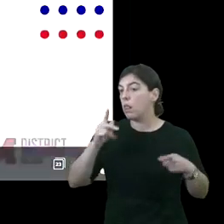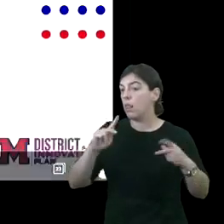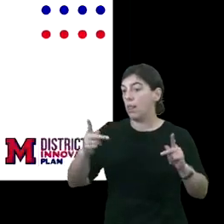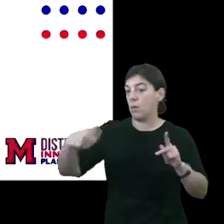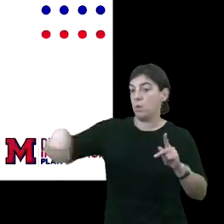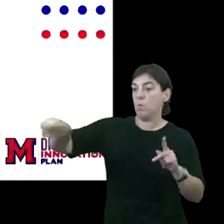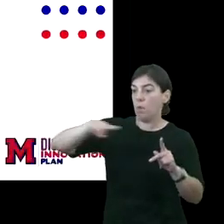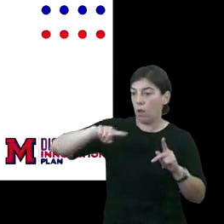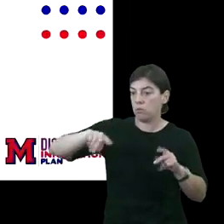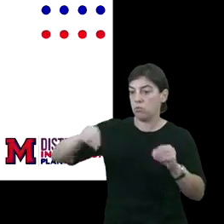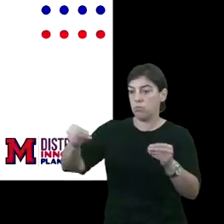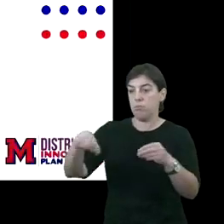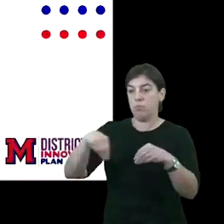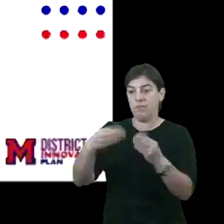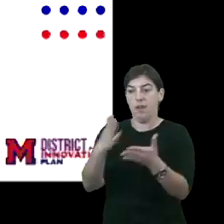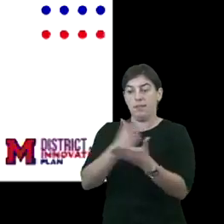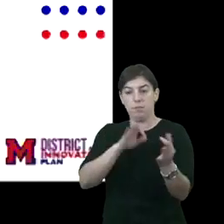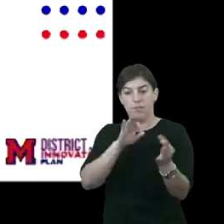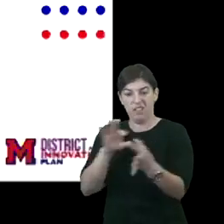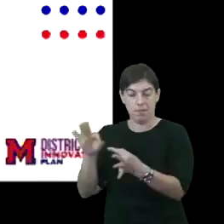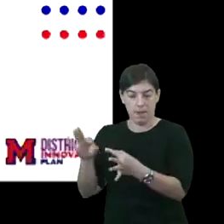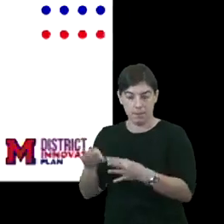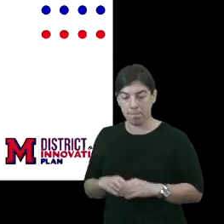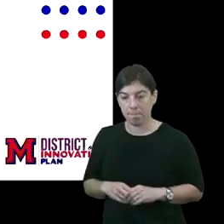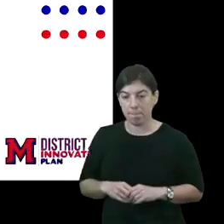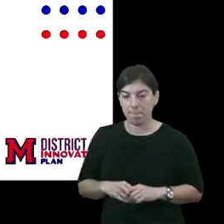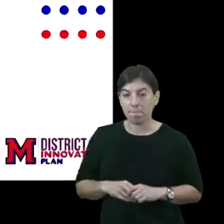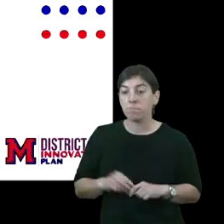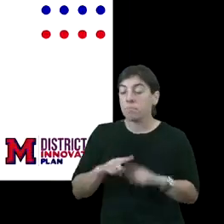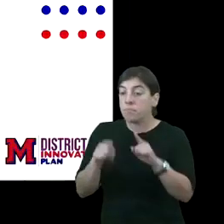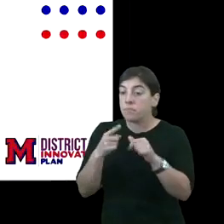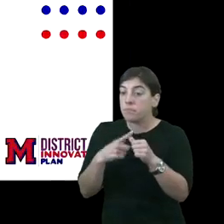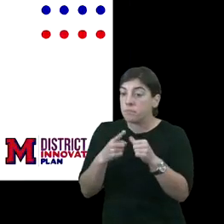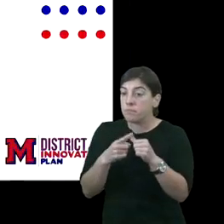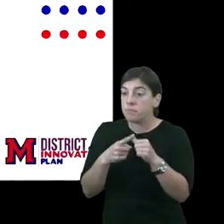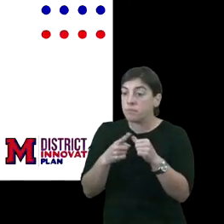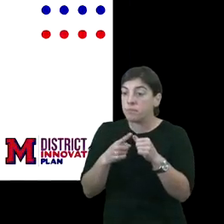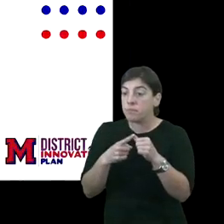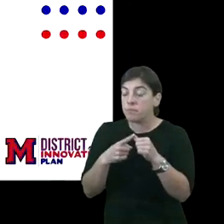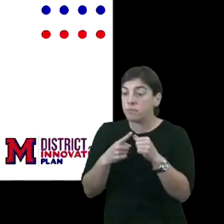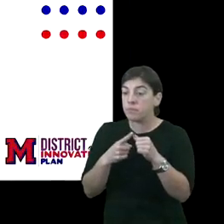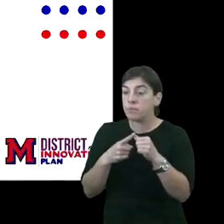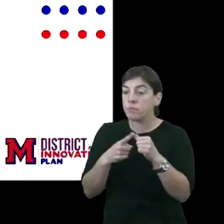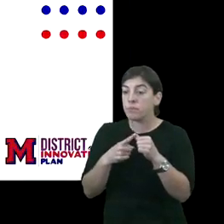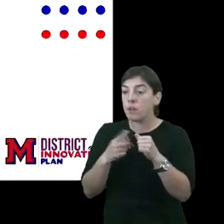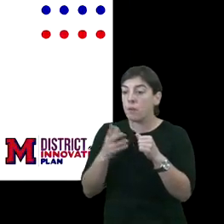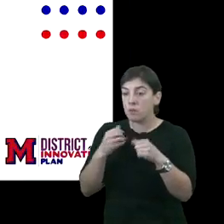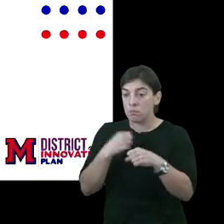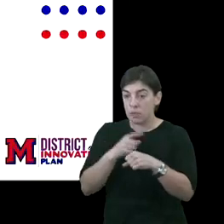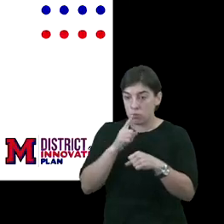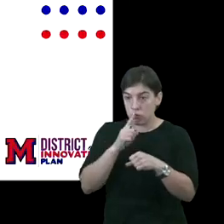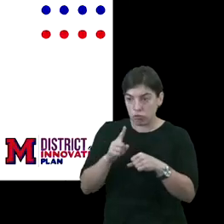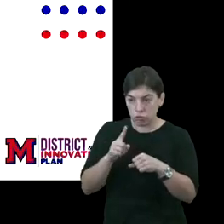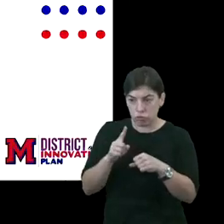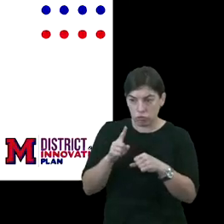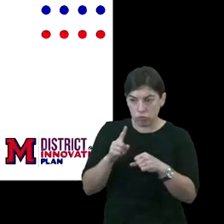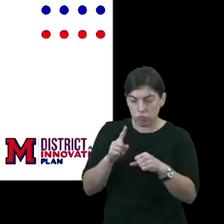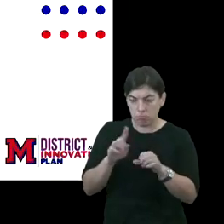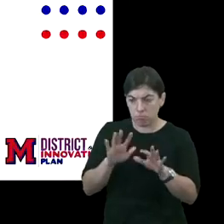you to really give us some feedback. But before we do that, I just want to make sure that